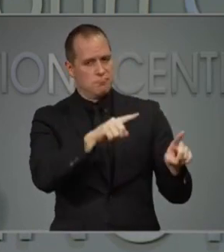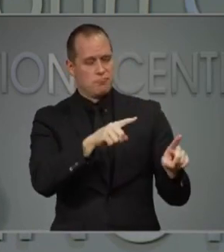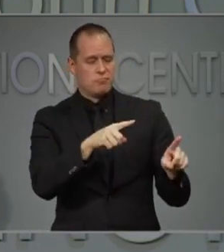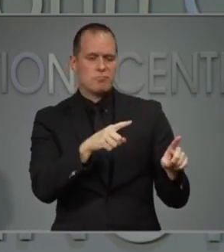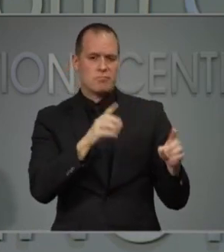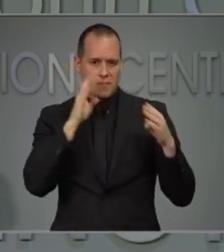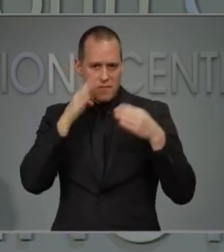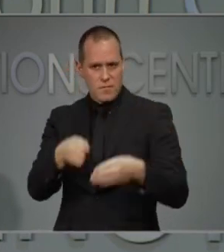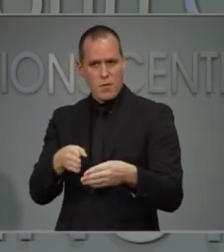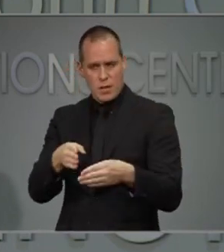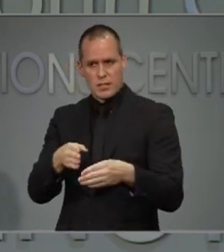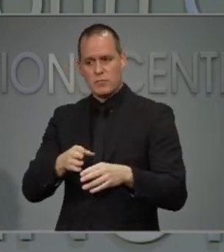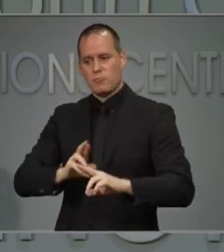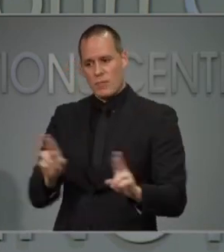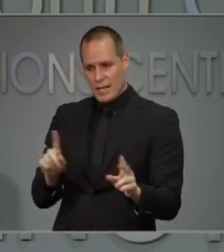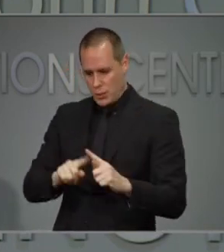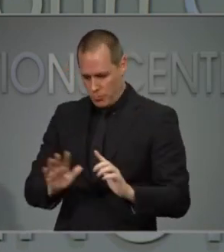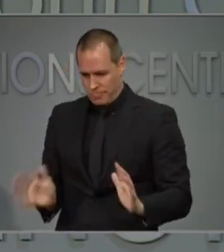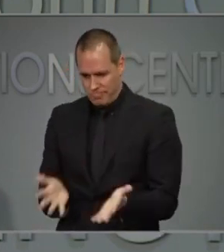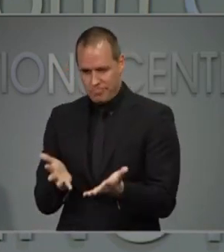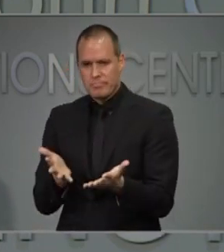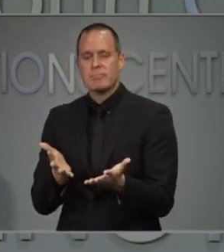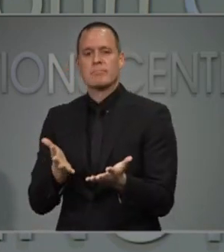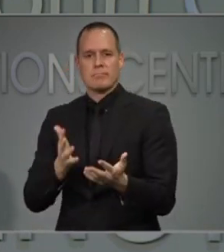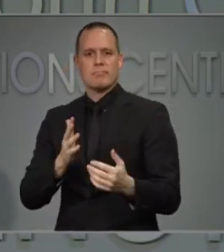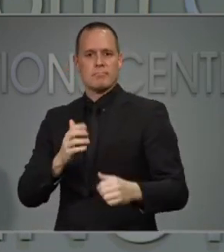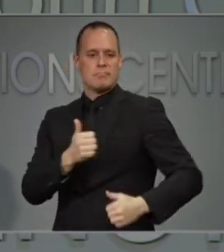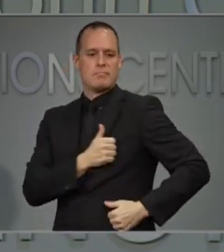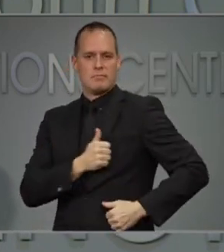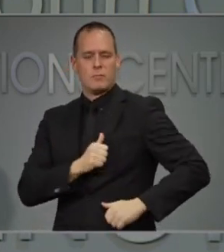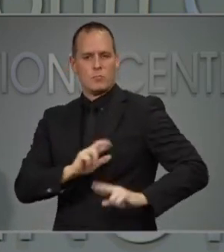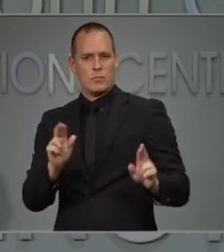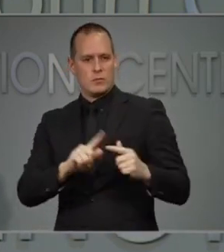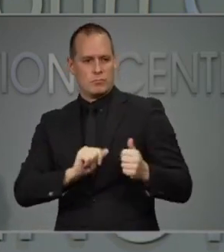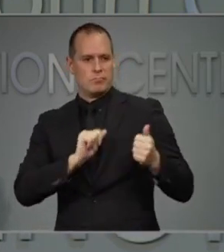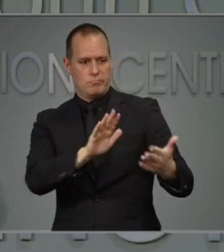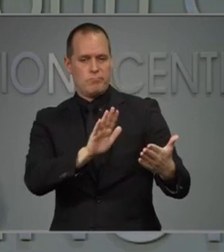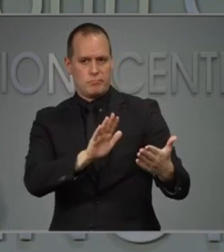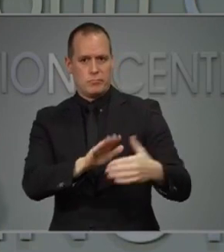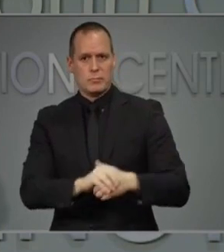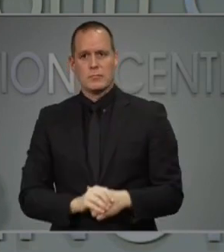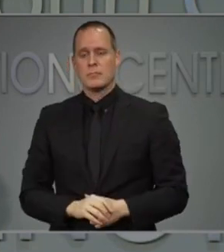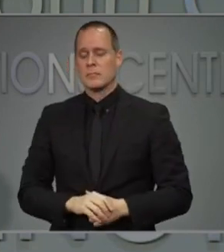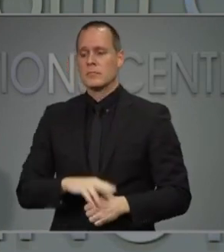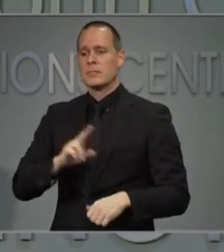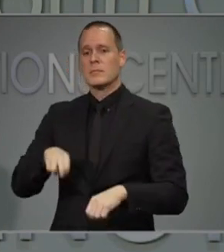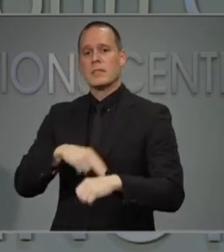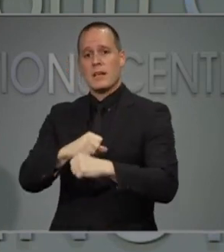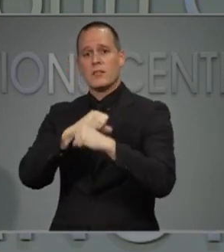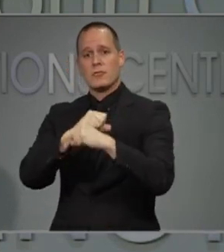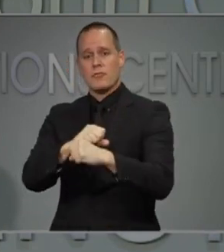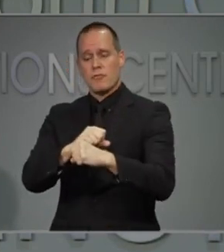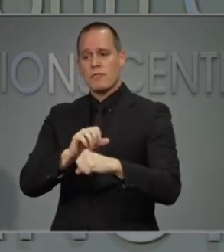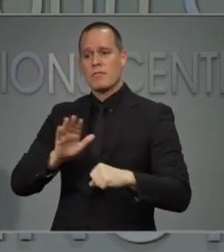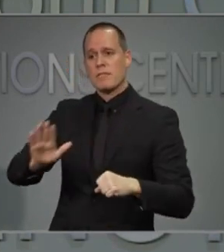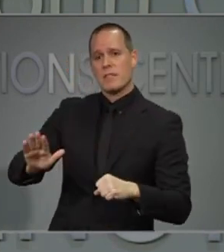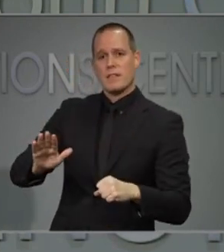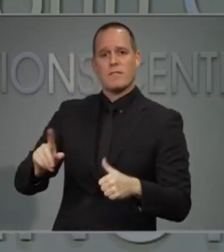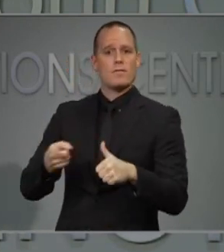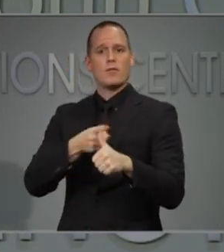battle ready. One of the National Guard's first tasks is supporting warehouse logistics,